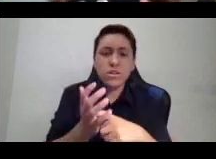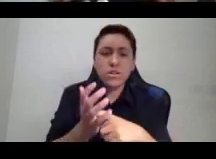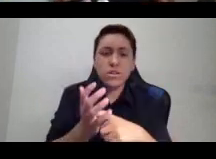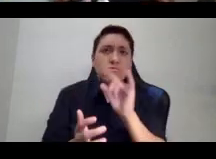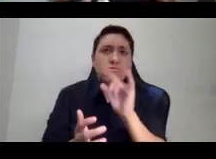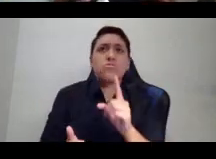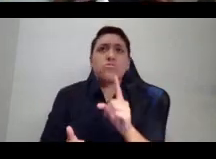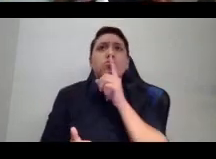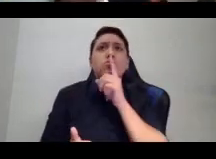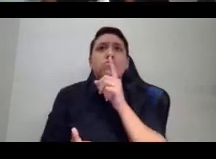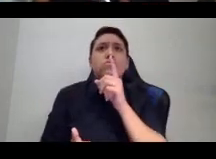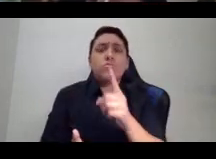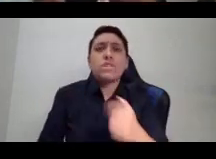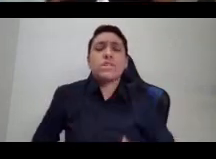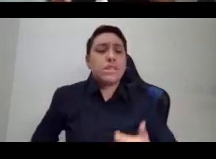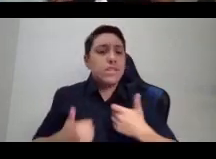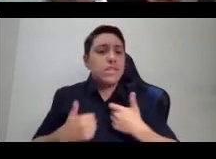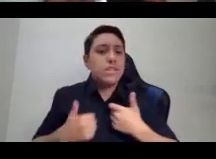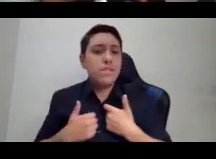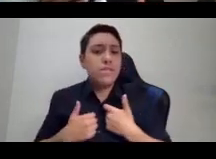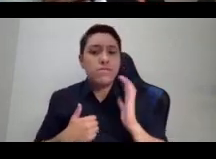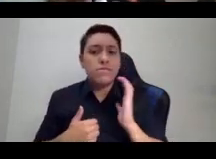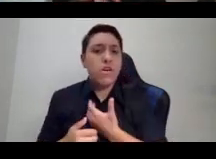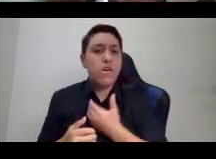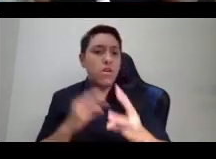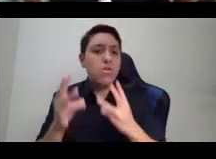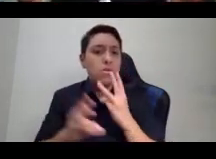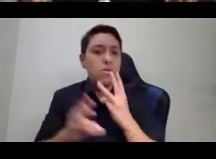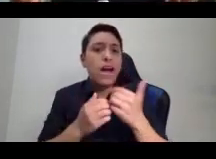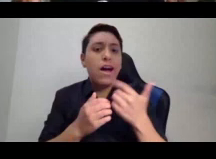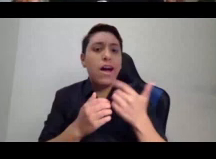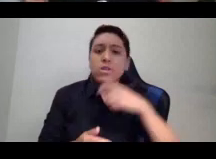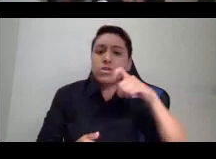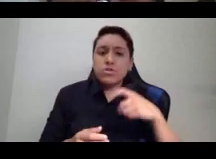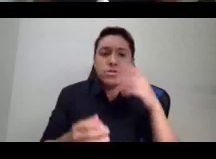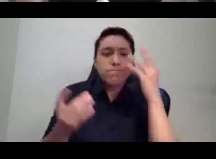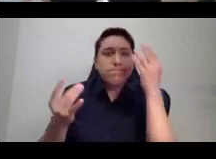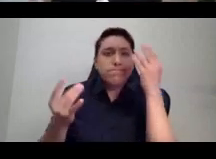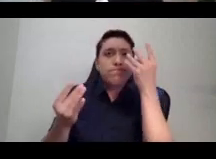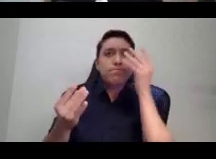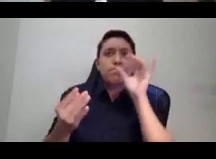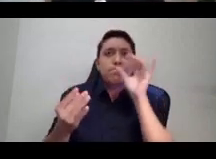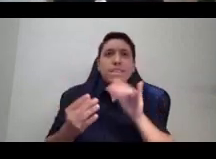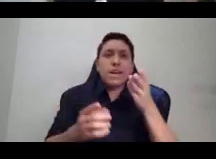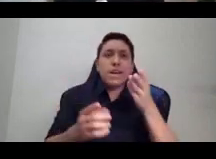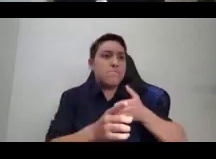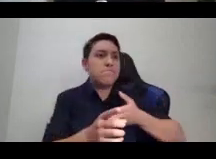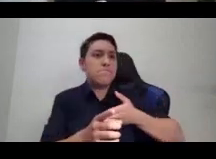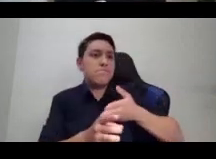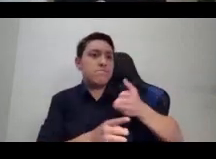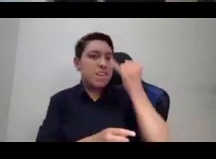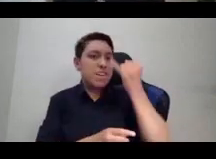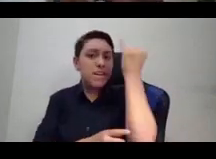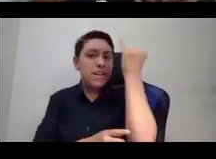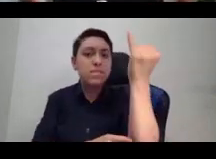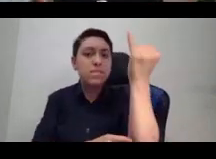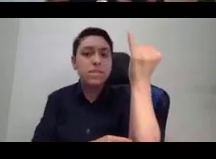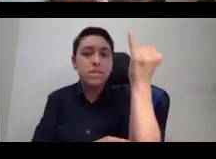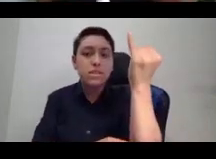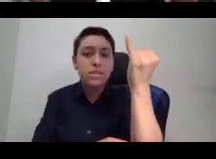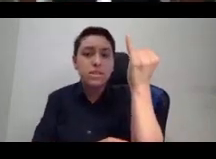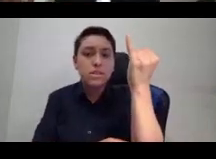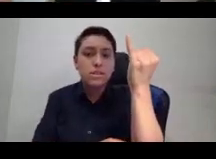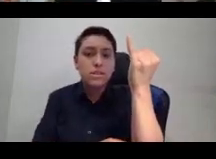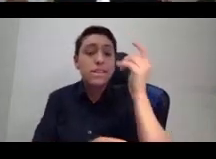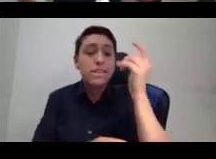for us to be thinking about this than the mainstream conversation offers for thinking about transgender people,